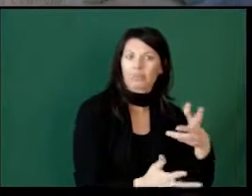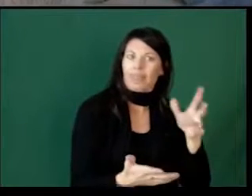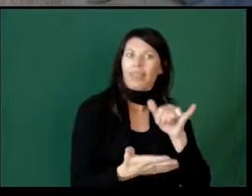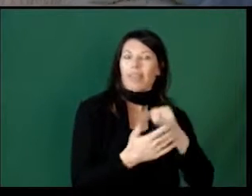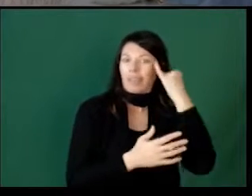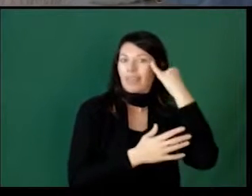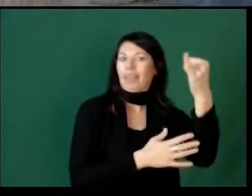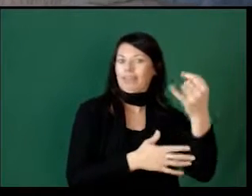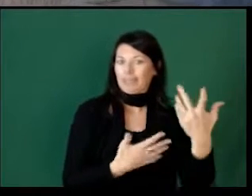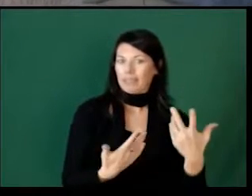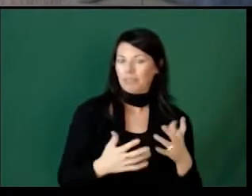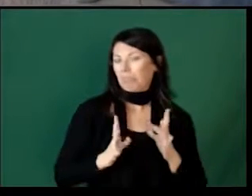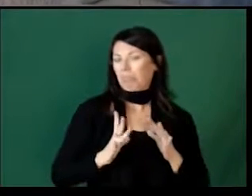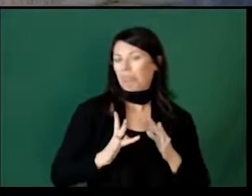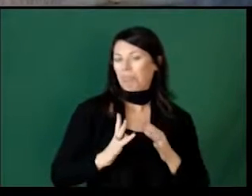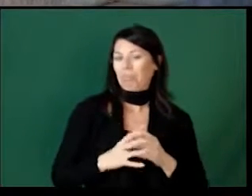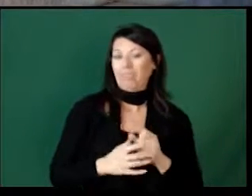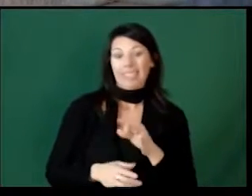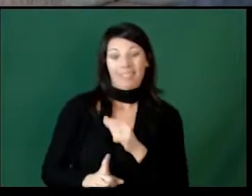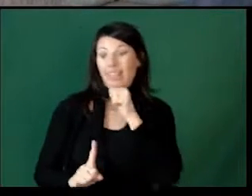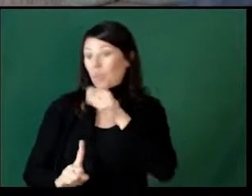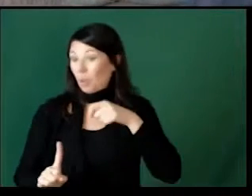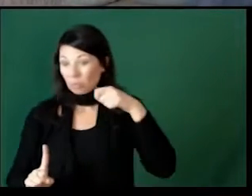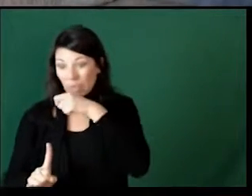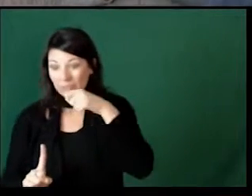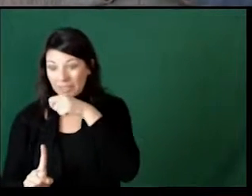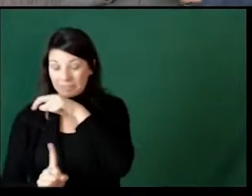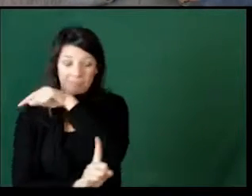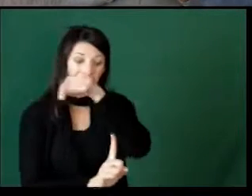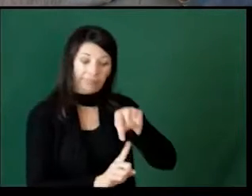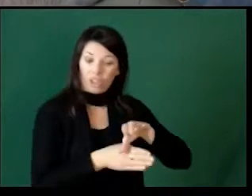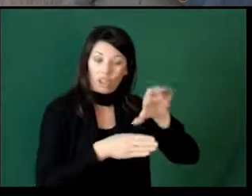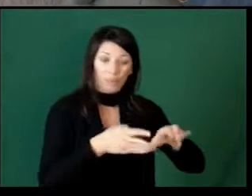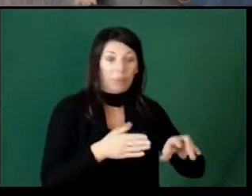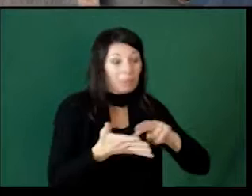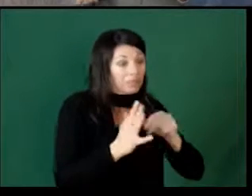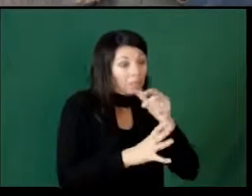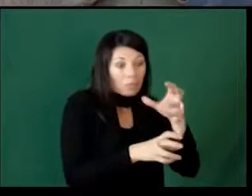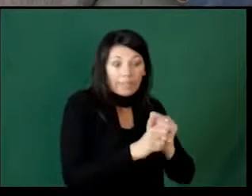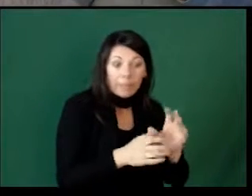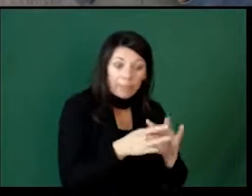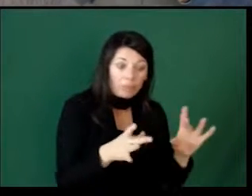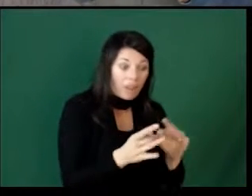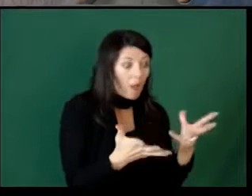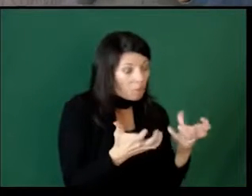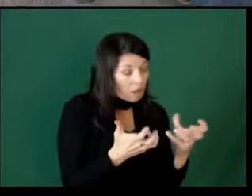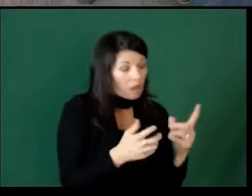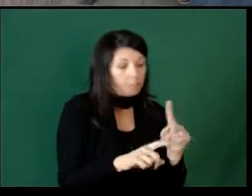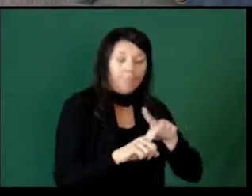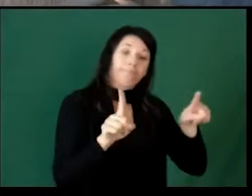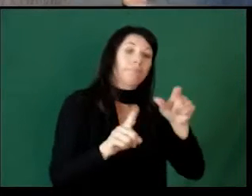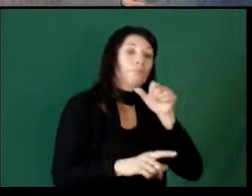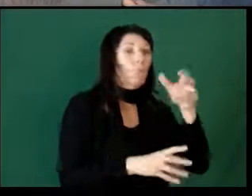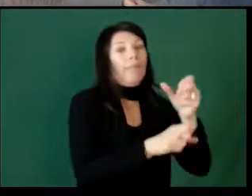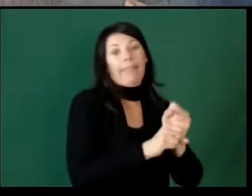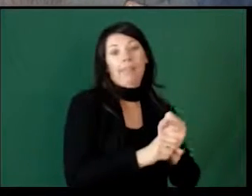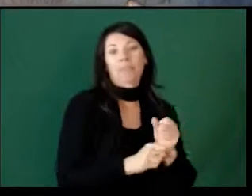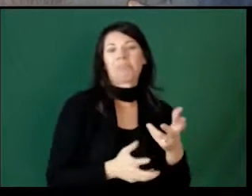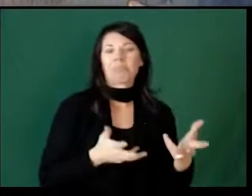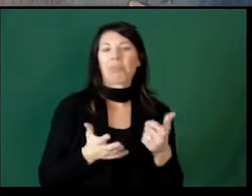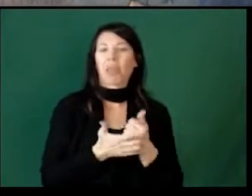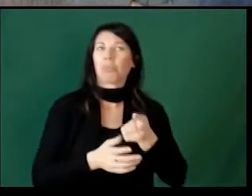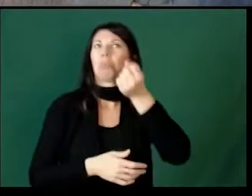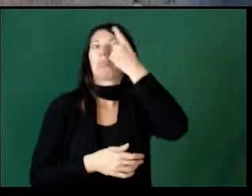of if I do this, then I have this. But if I don't do this, there's a consequence. I don't get this thing that I wanted.